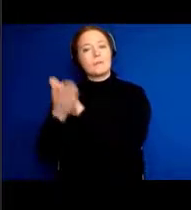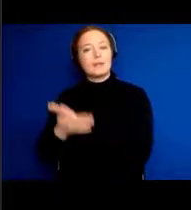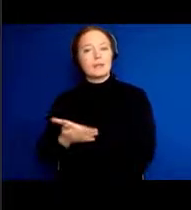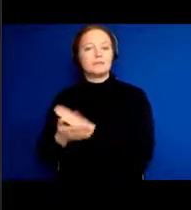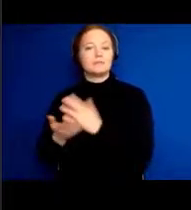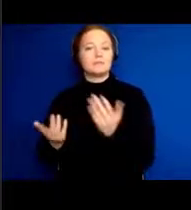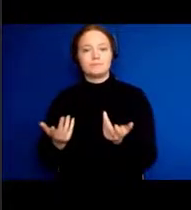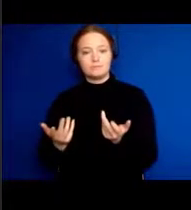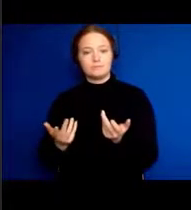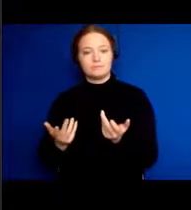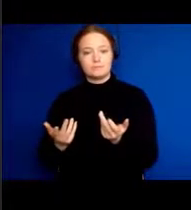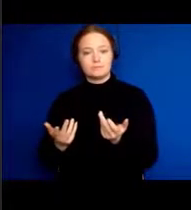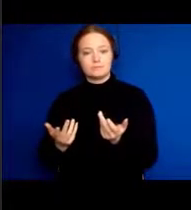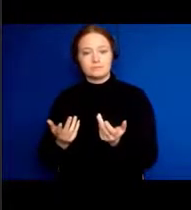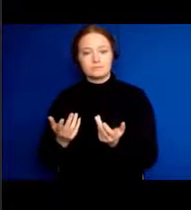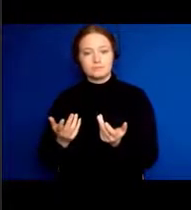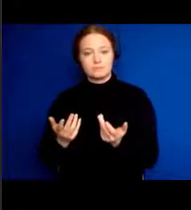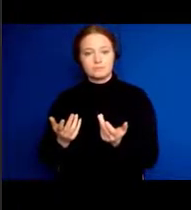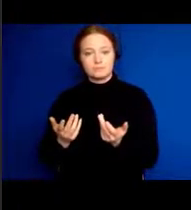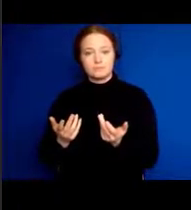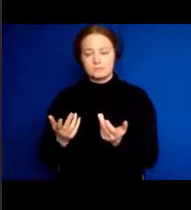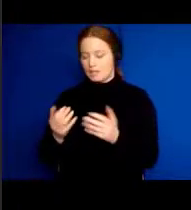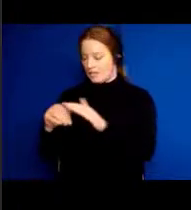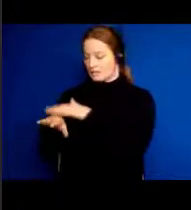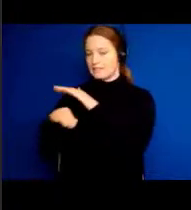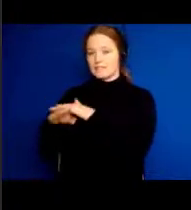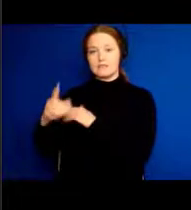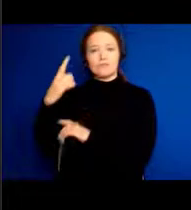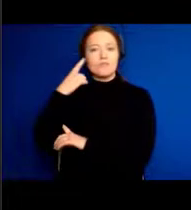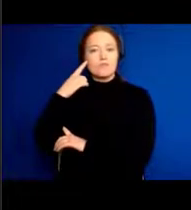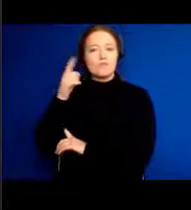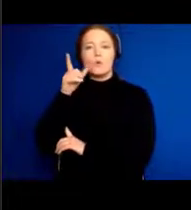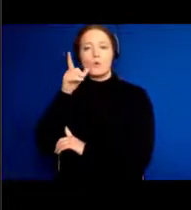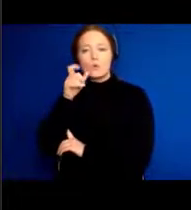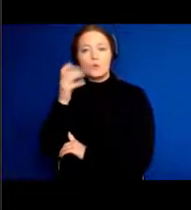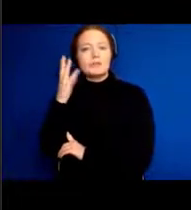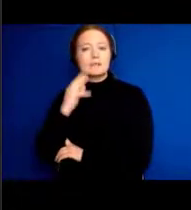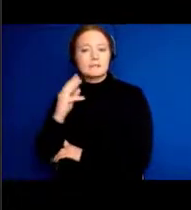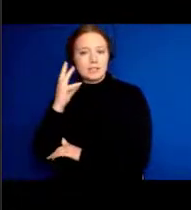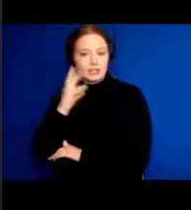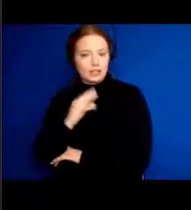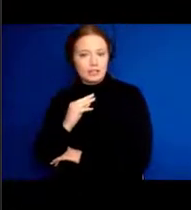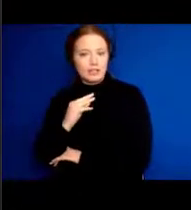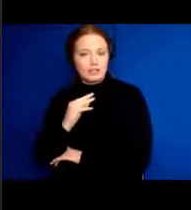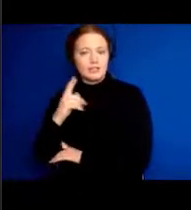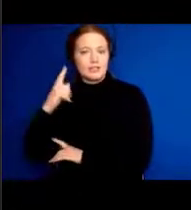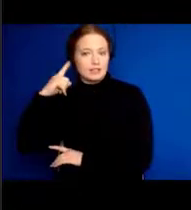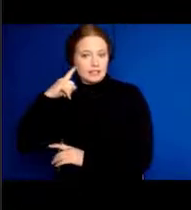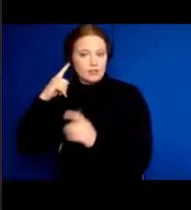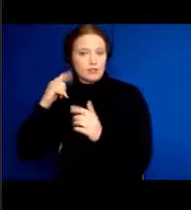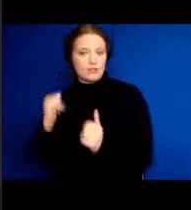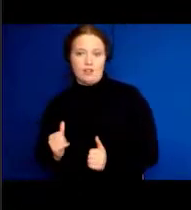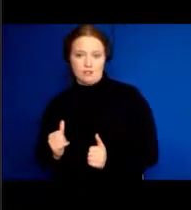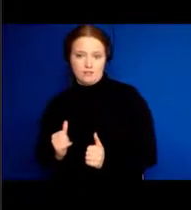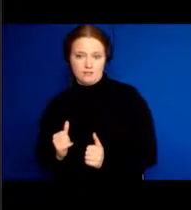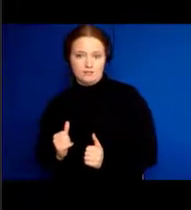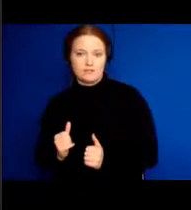to use your hearing even if you start to have a hearing loss? That's something that we're interested in working on. Next slide.